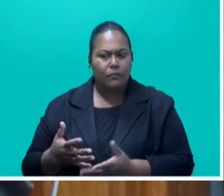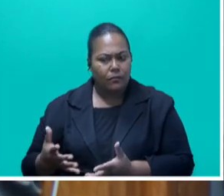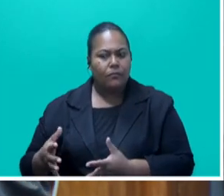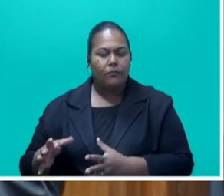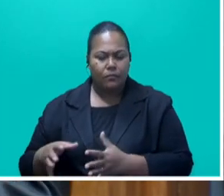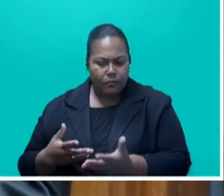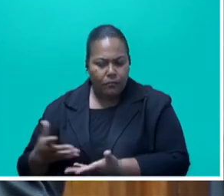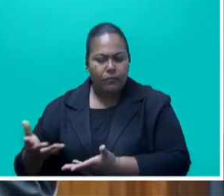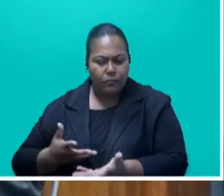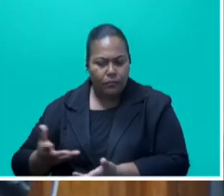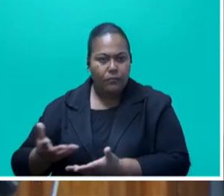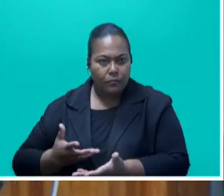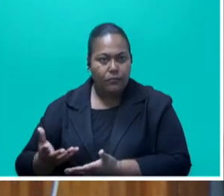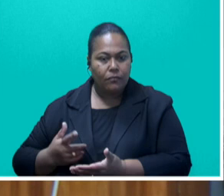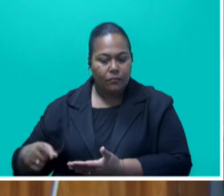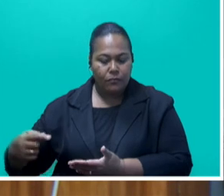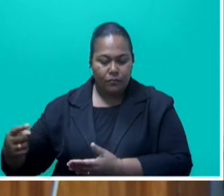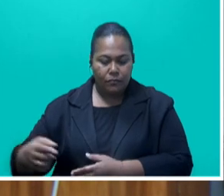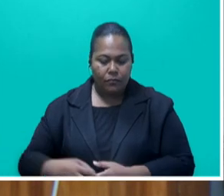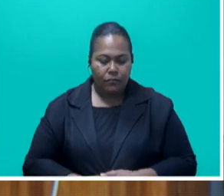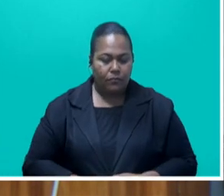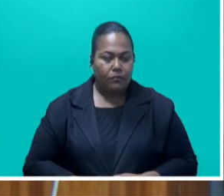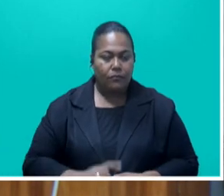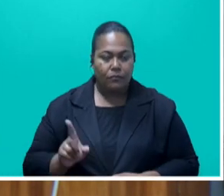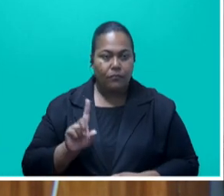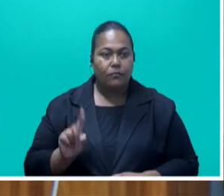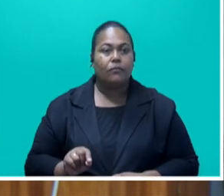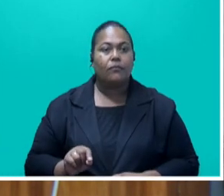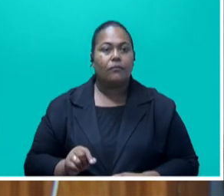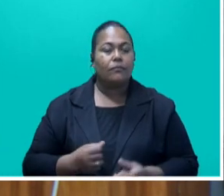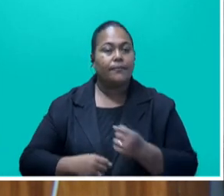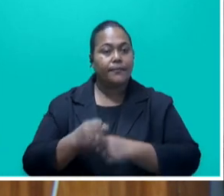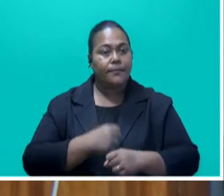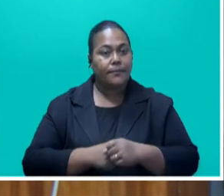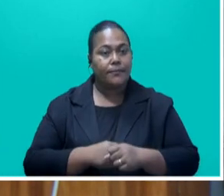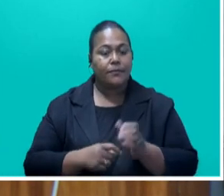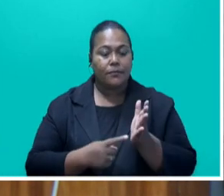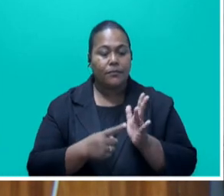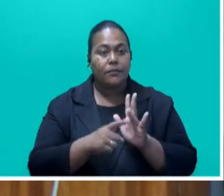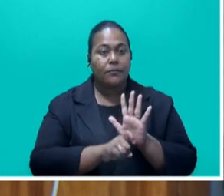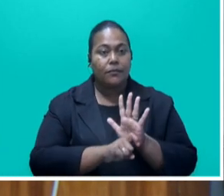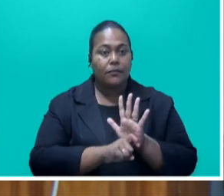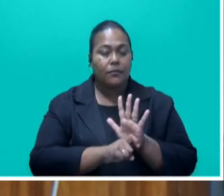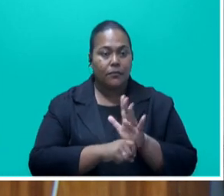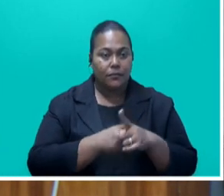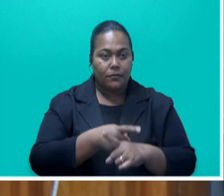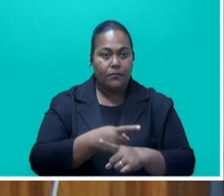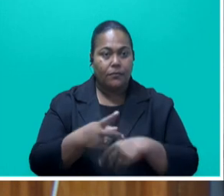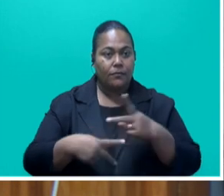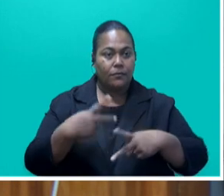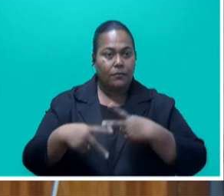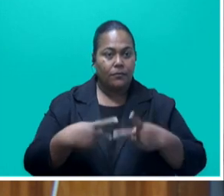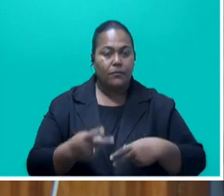consultations in terms of what will become the terms of reference that will guide this process at the end.